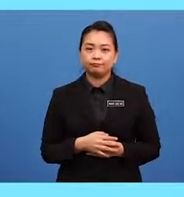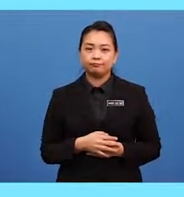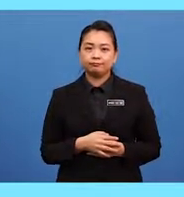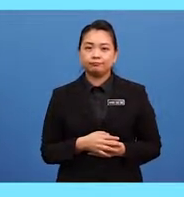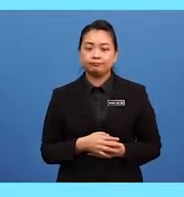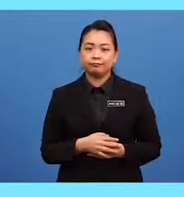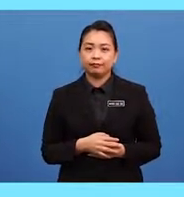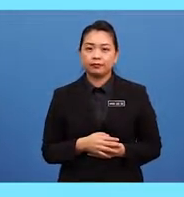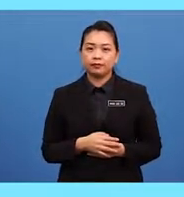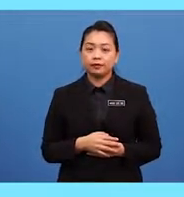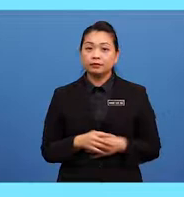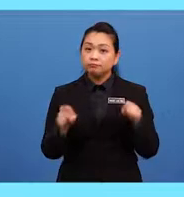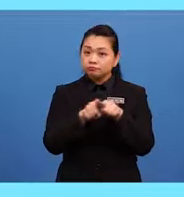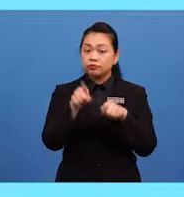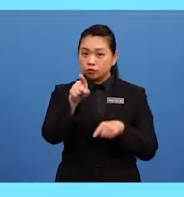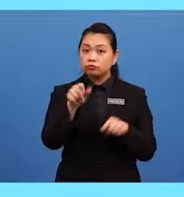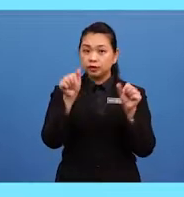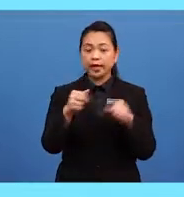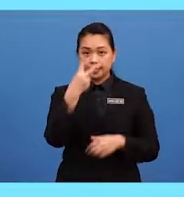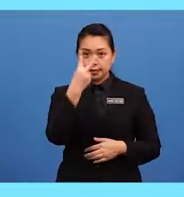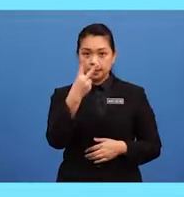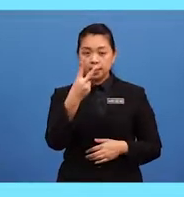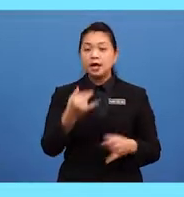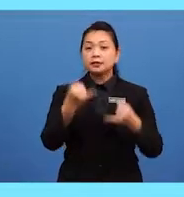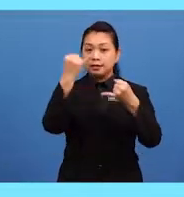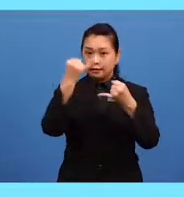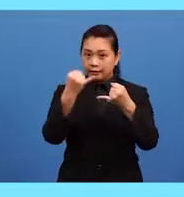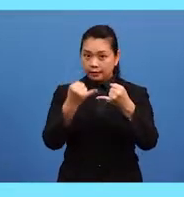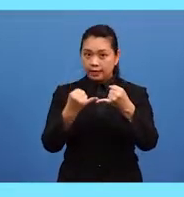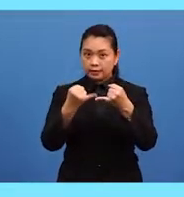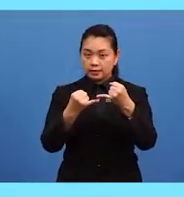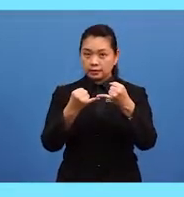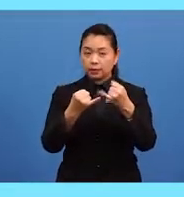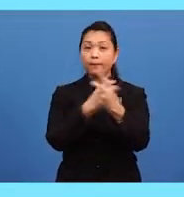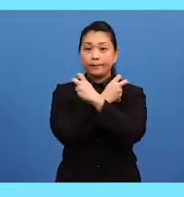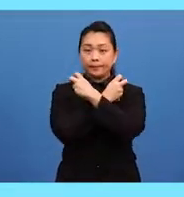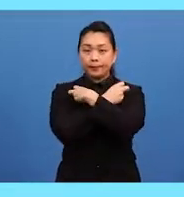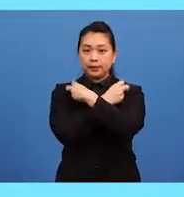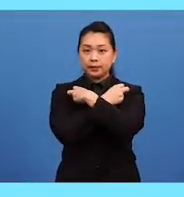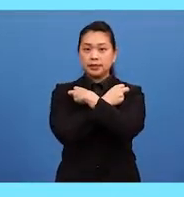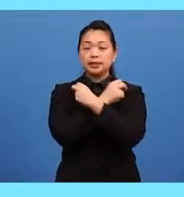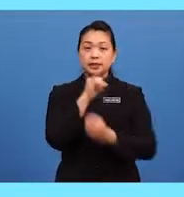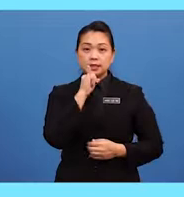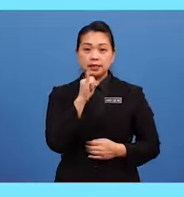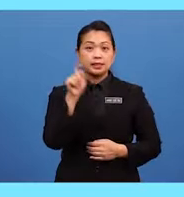As you can see, the last letter for the word bat is T.